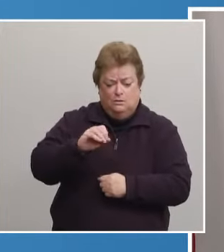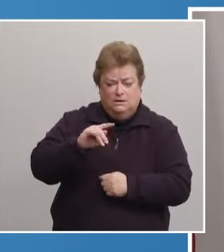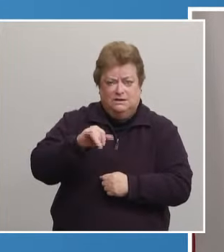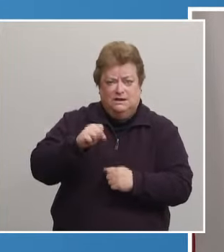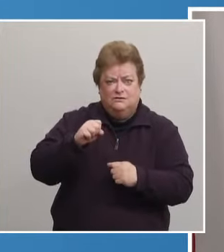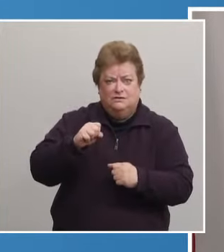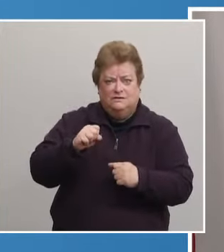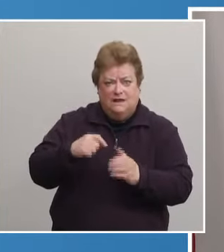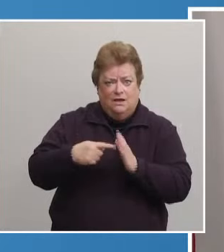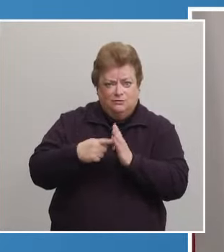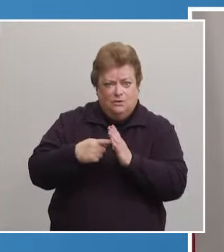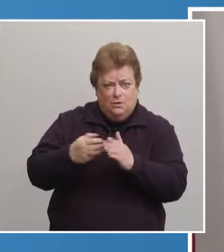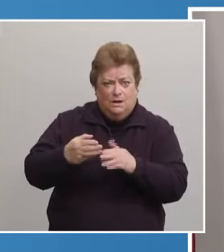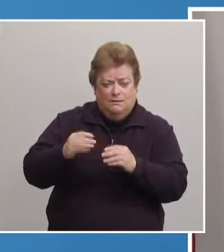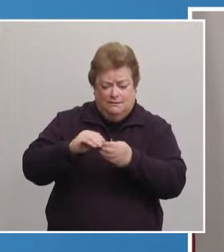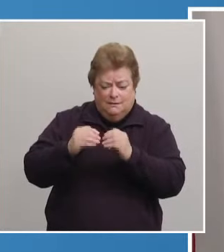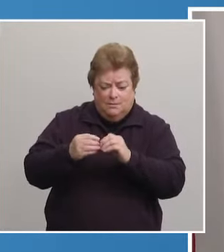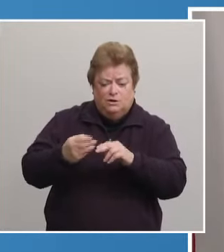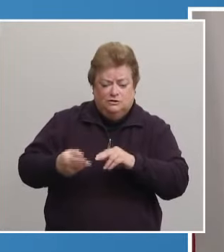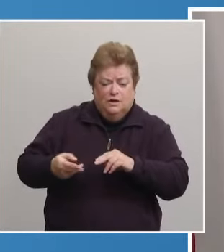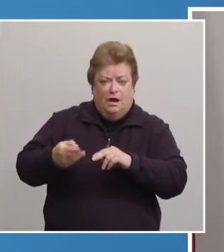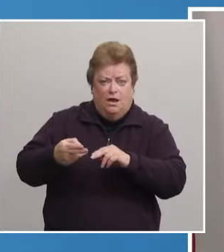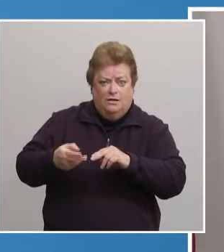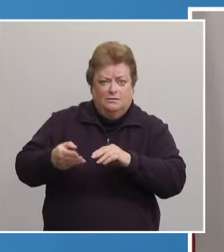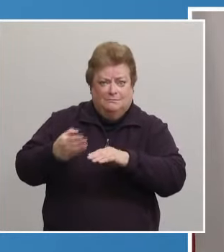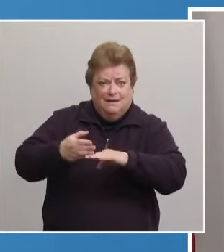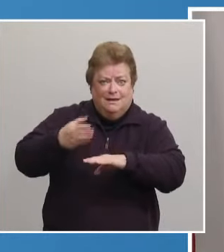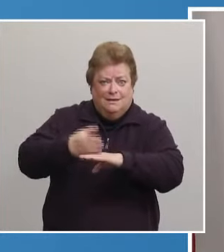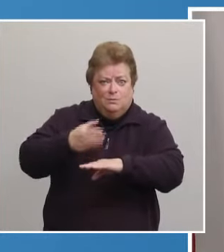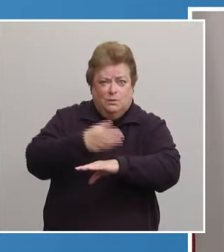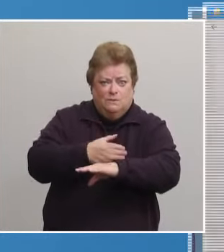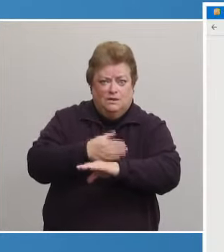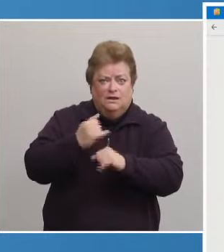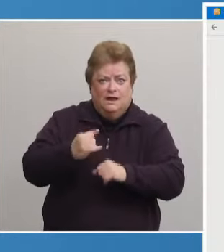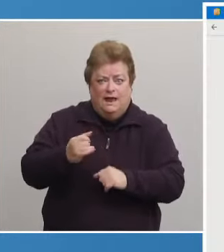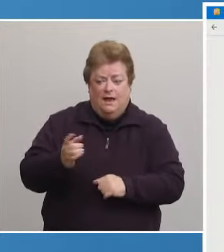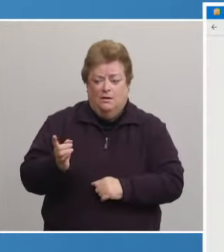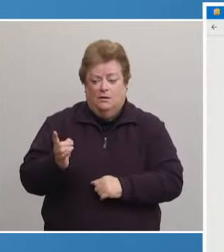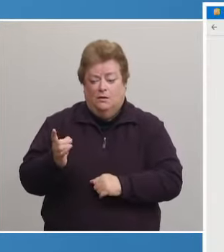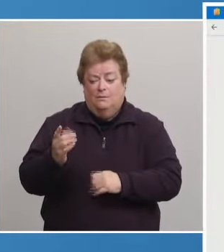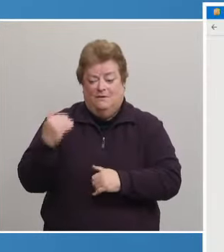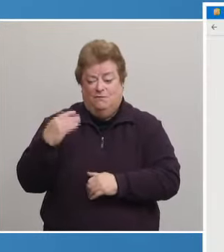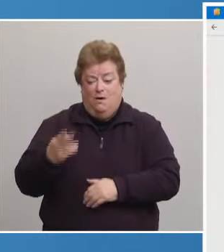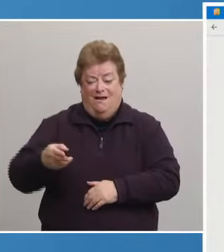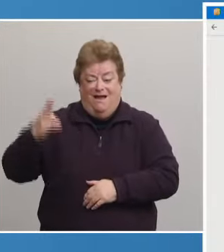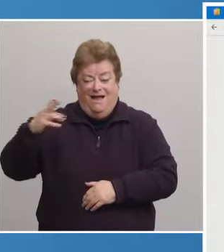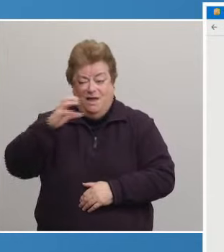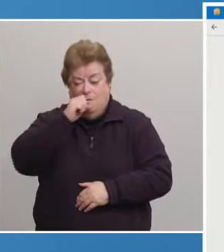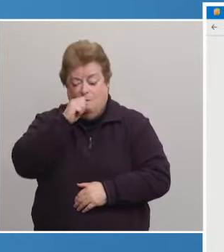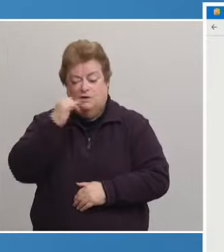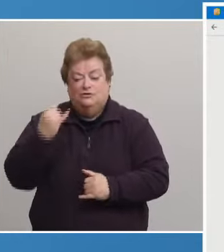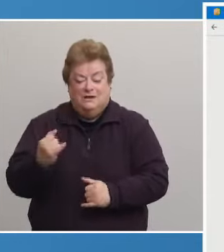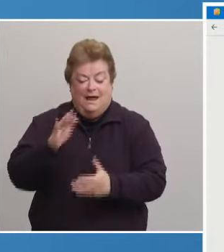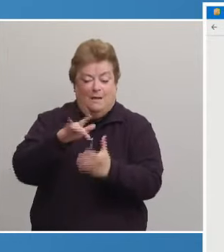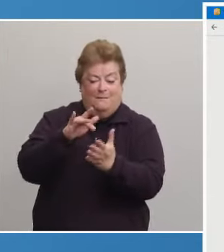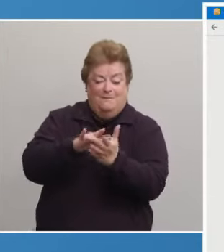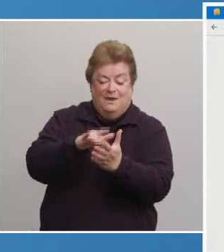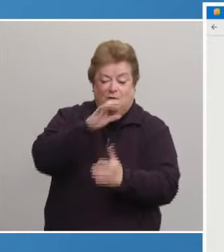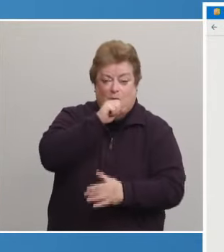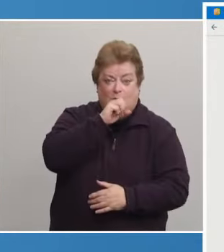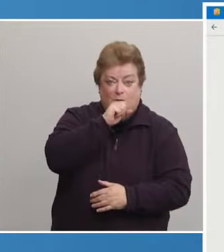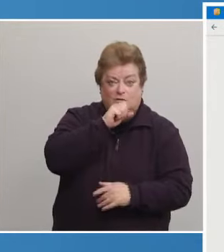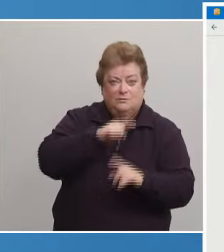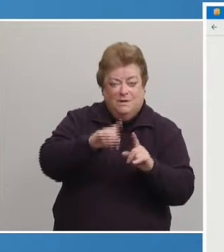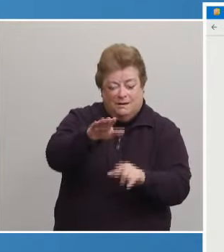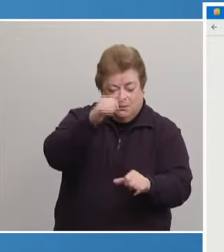week. We are so grateful for that. So the dial is moving from elevated orange to mid-orange. But do keep in mind that the risk of